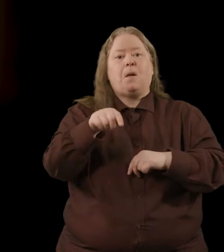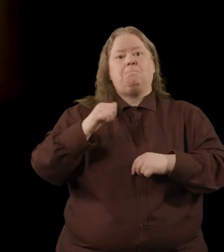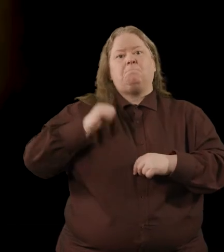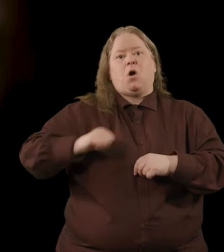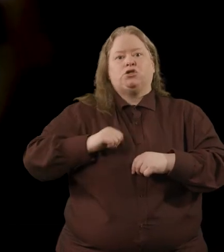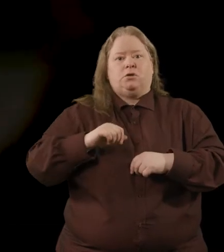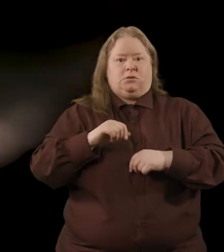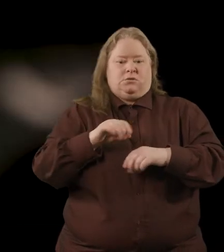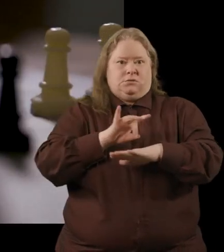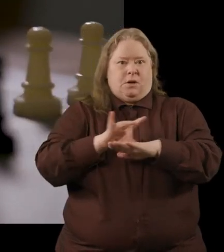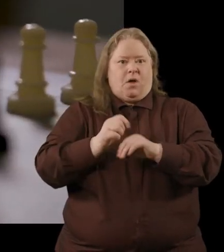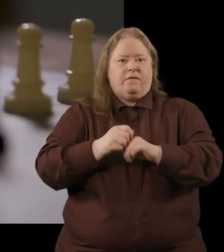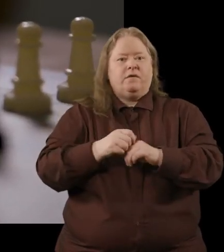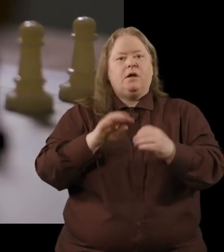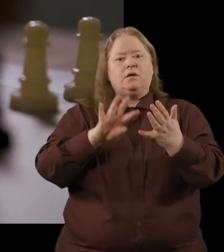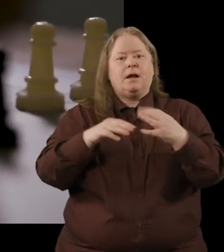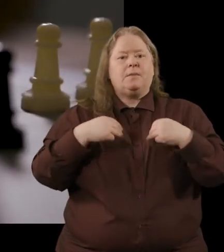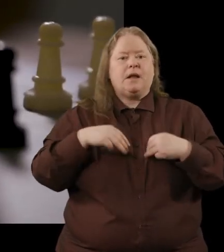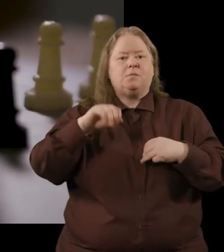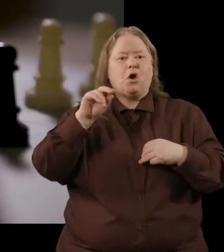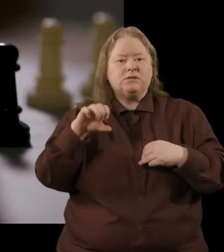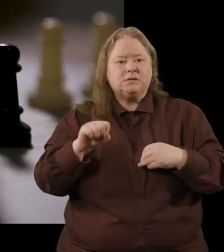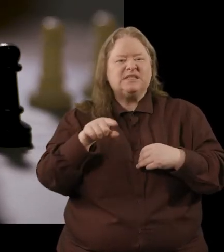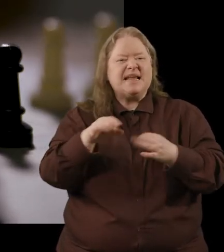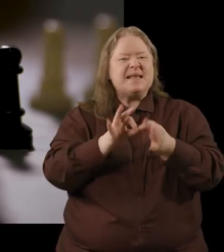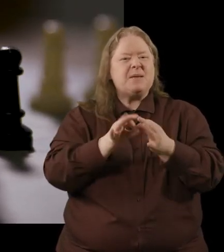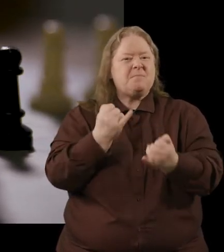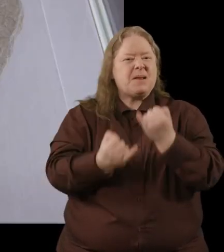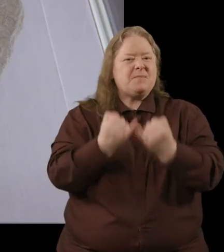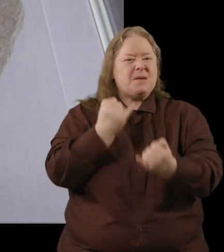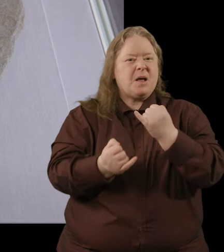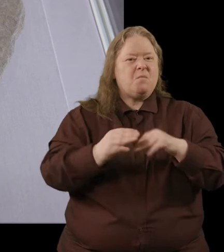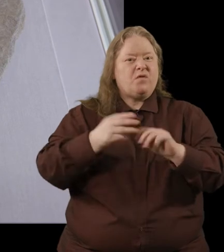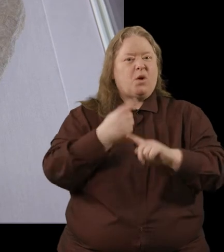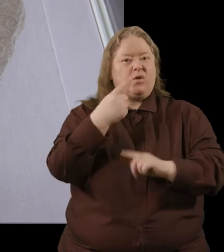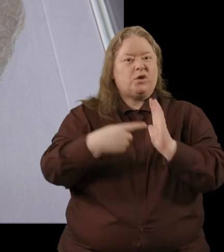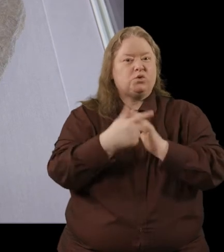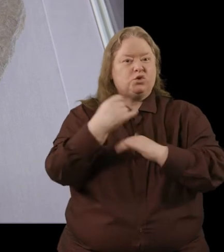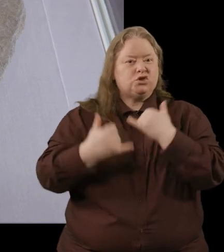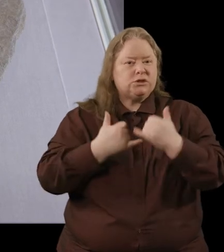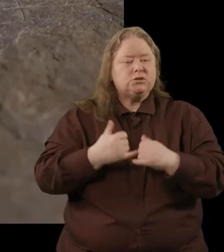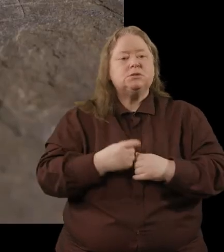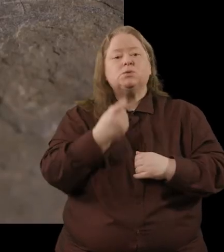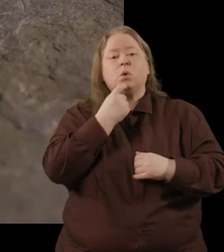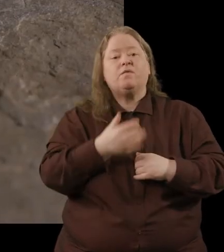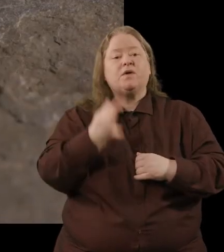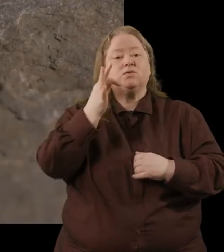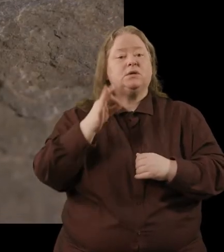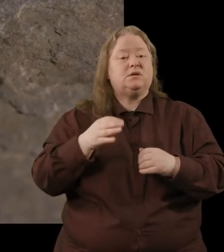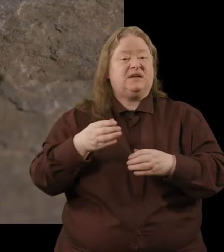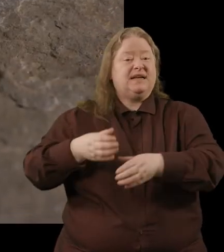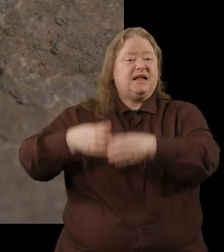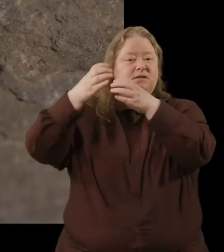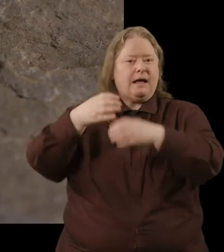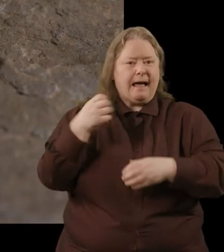of nine men's morris a game that's been around for over 1200 years a stone found at glendalough with scratch markings